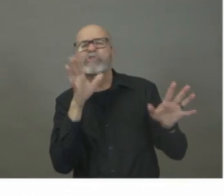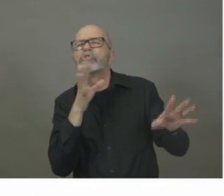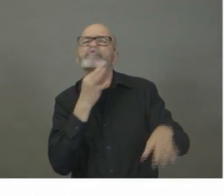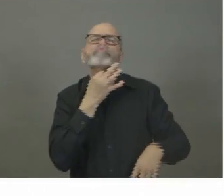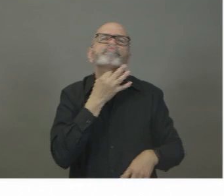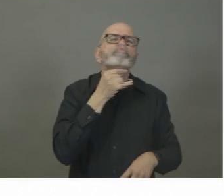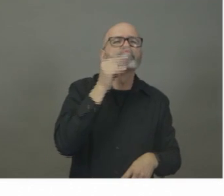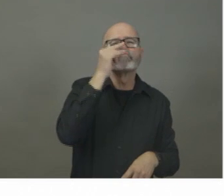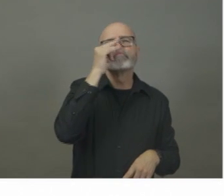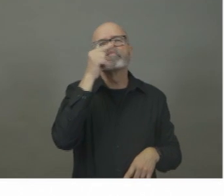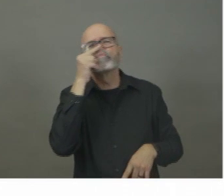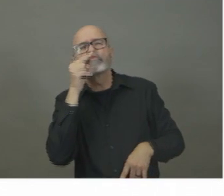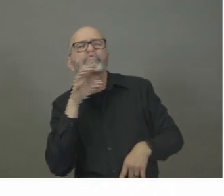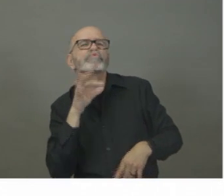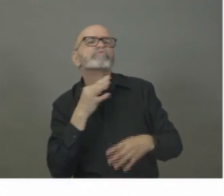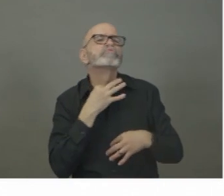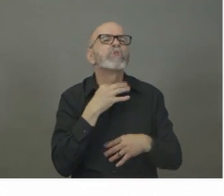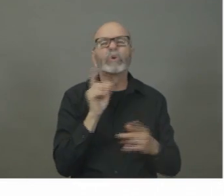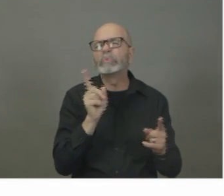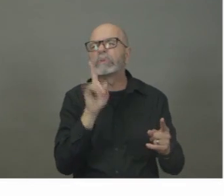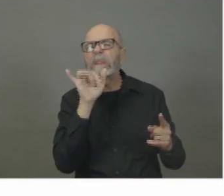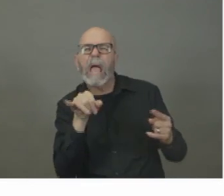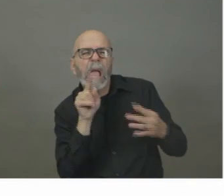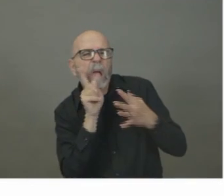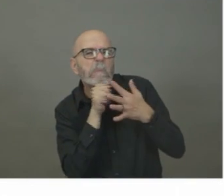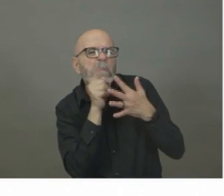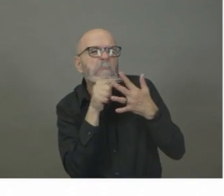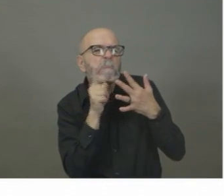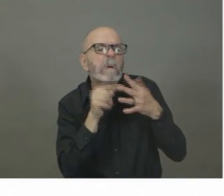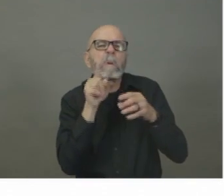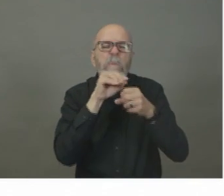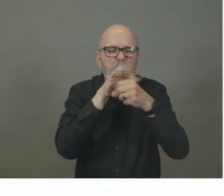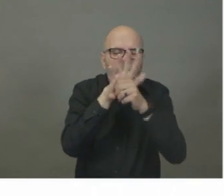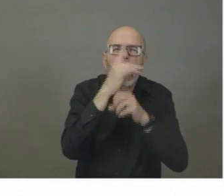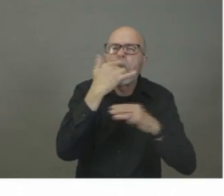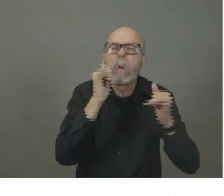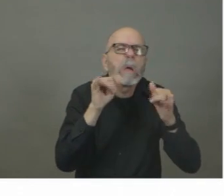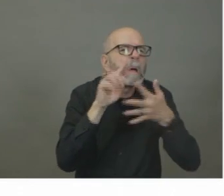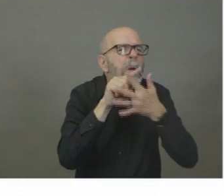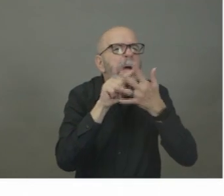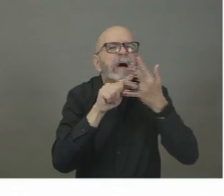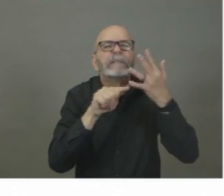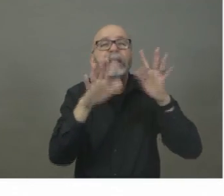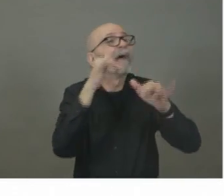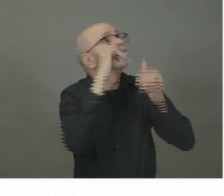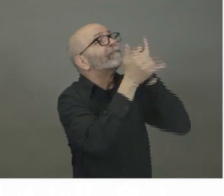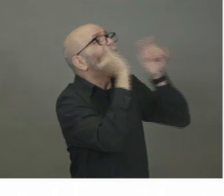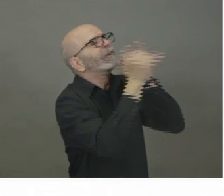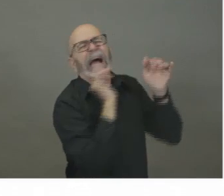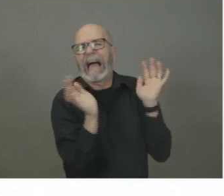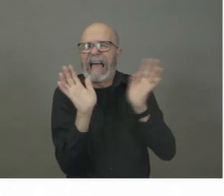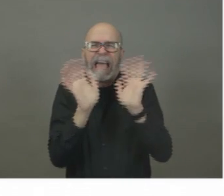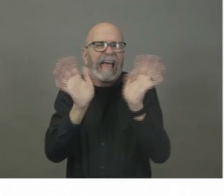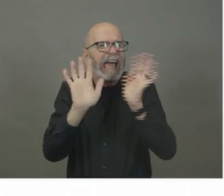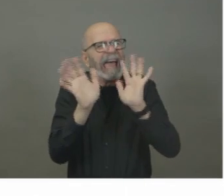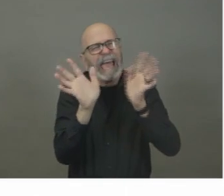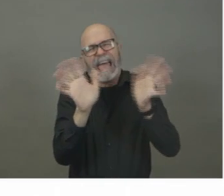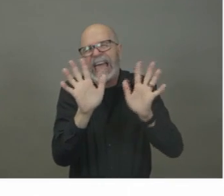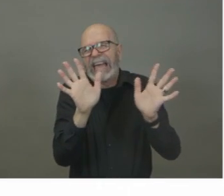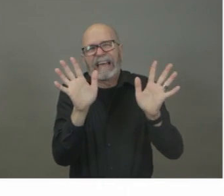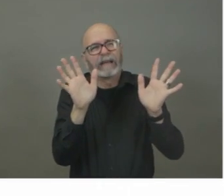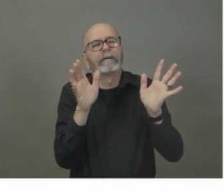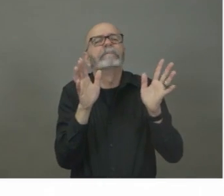around COVID disease, we have a website, the federal government has a 1-800 number. Remember, do not phone 811